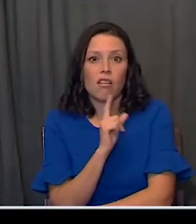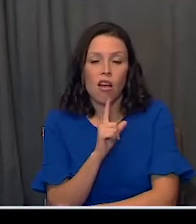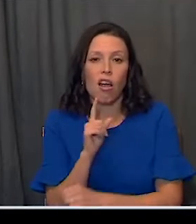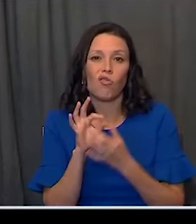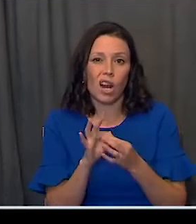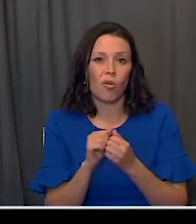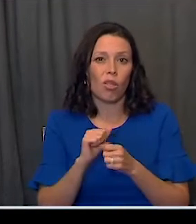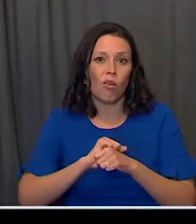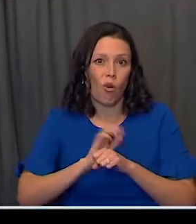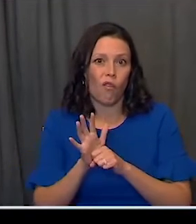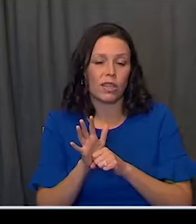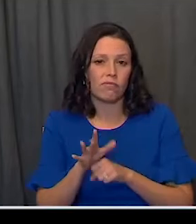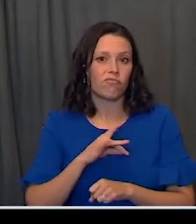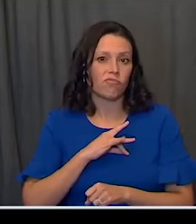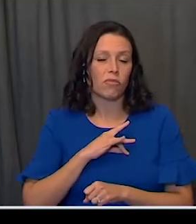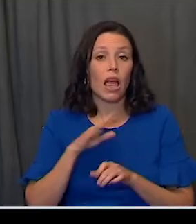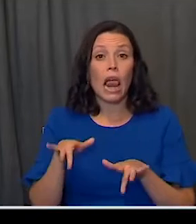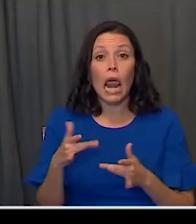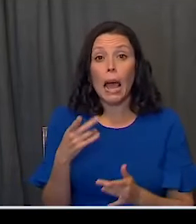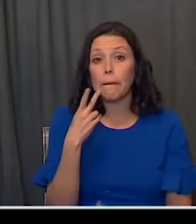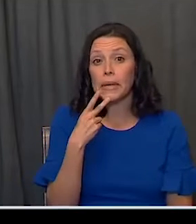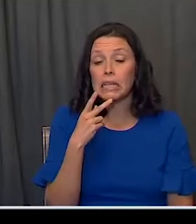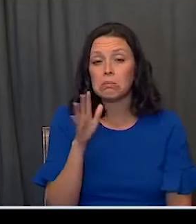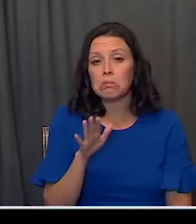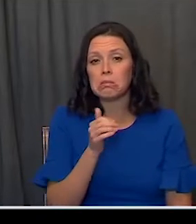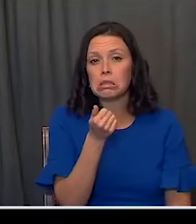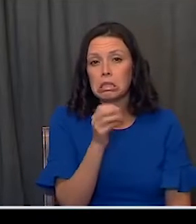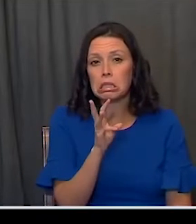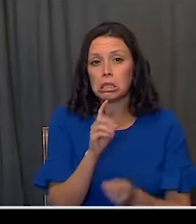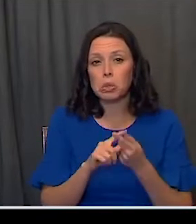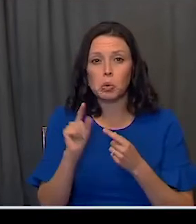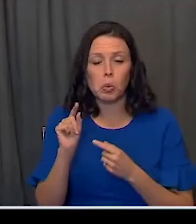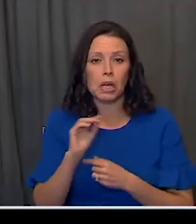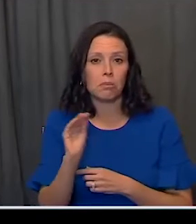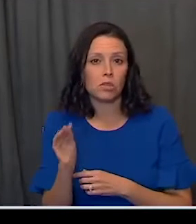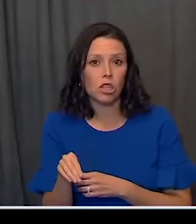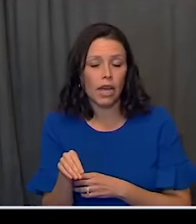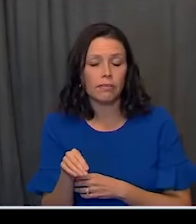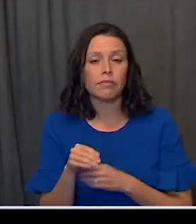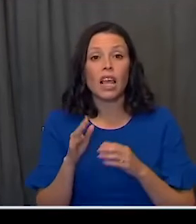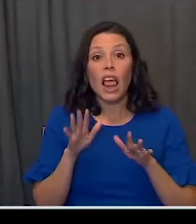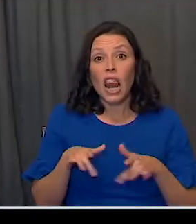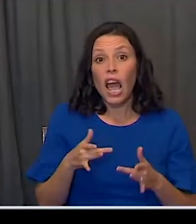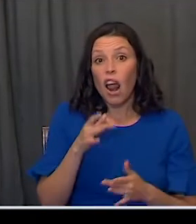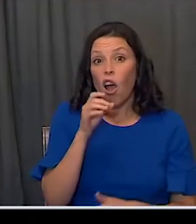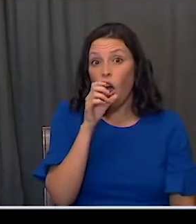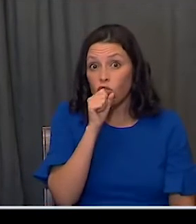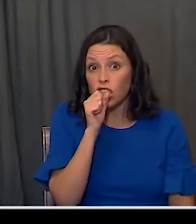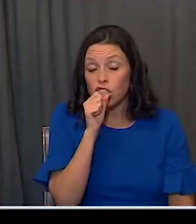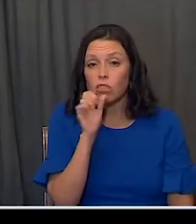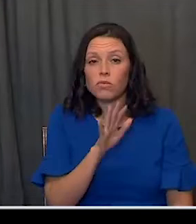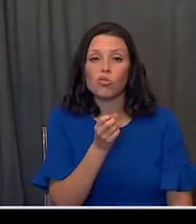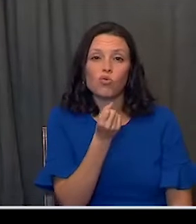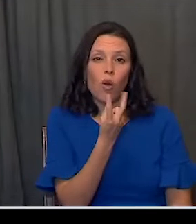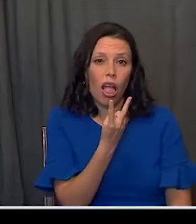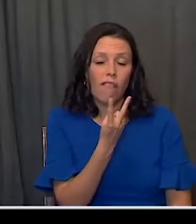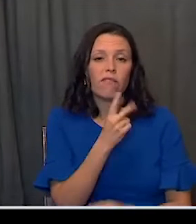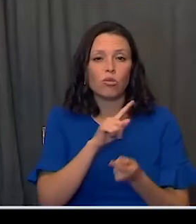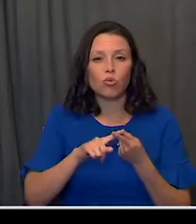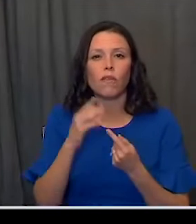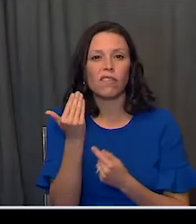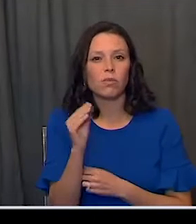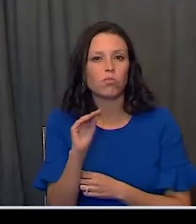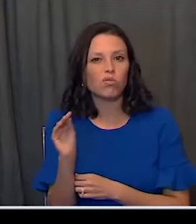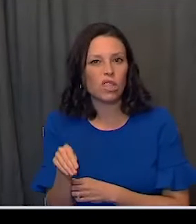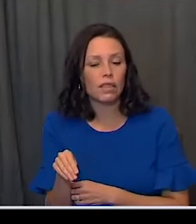COVID patients. And the light pink is between 16 and 20 percent. And the light orange between 12 and